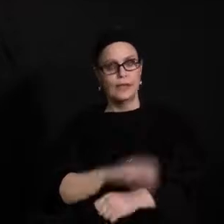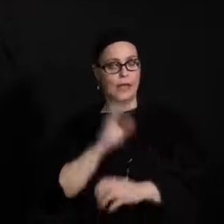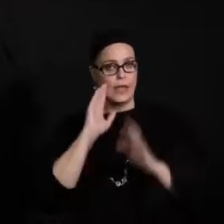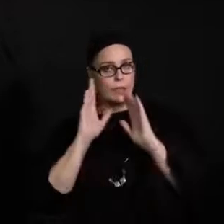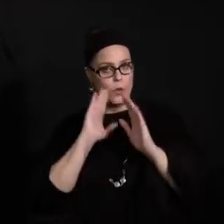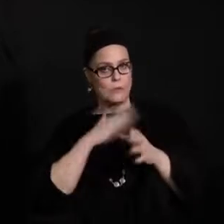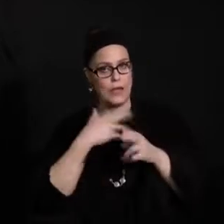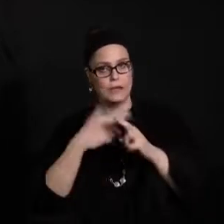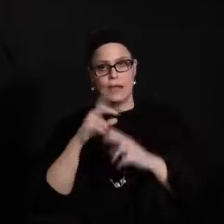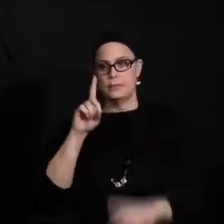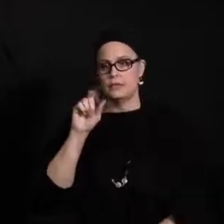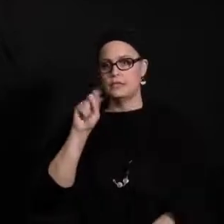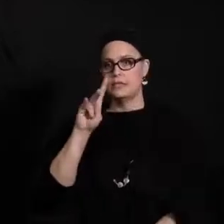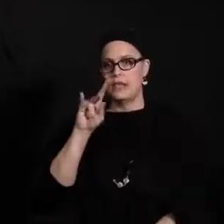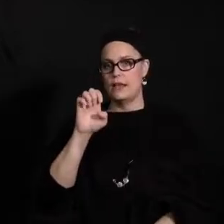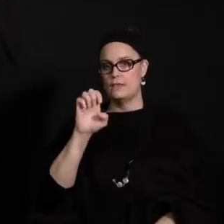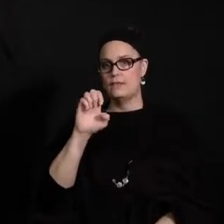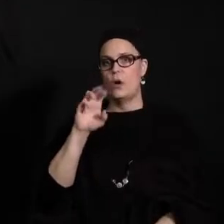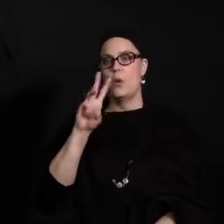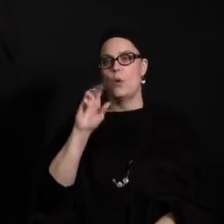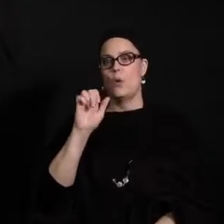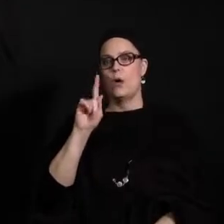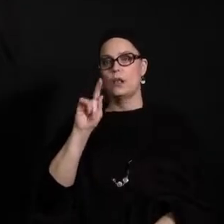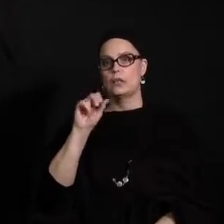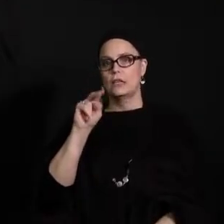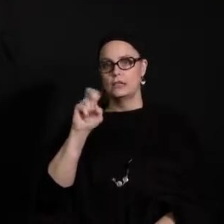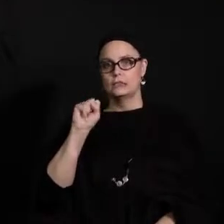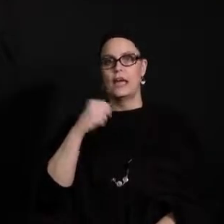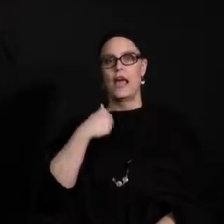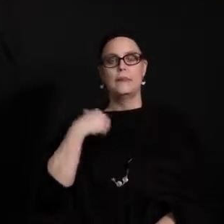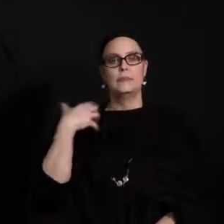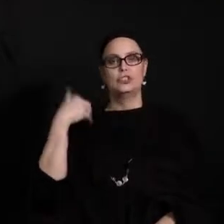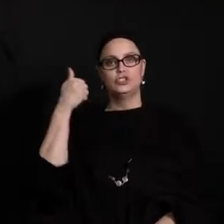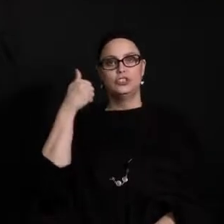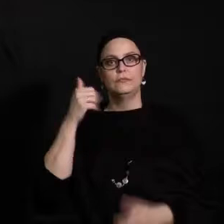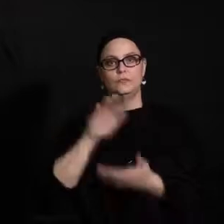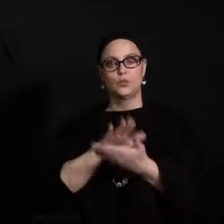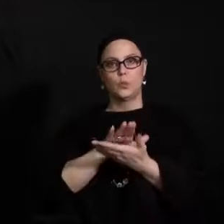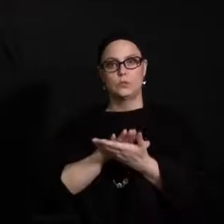Hello, everyone. My name is Dave Watkins, and I am Chief of Schools. Good evening.